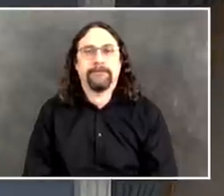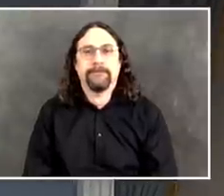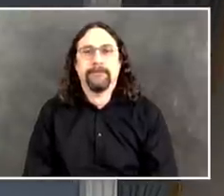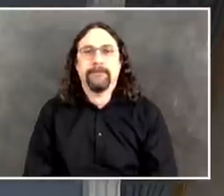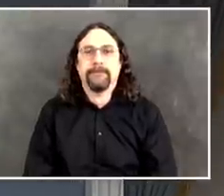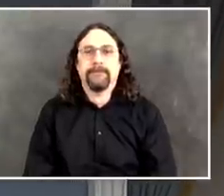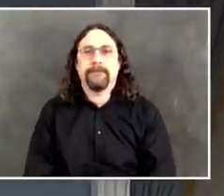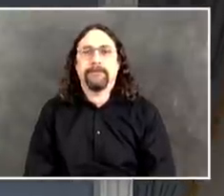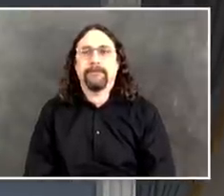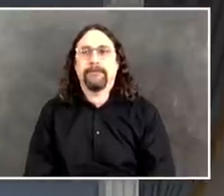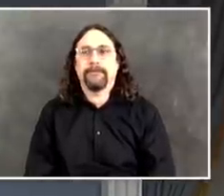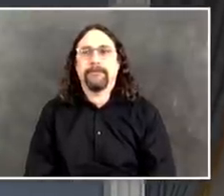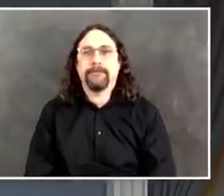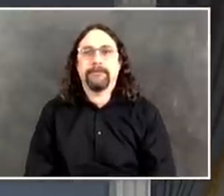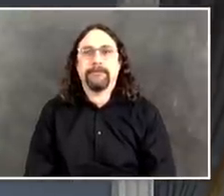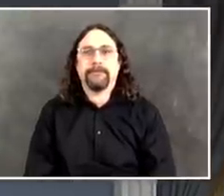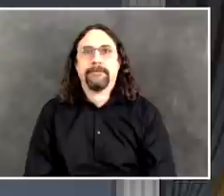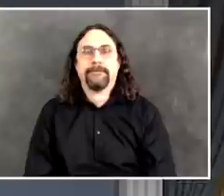Well good morning everybody.